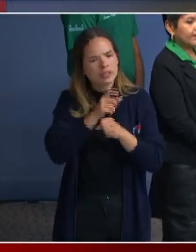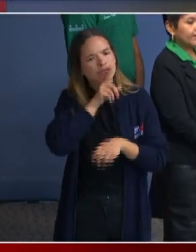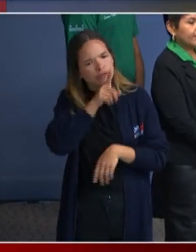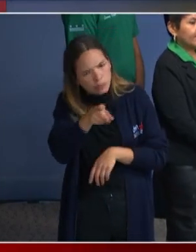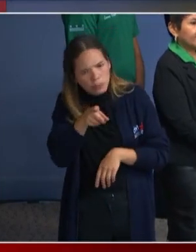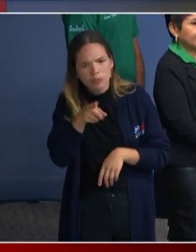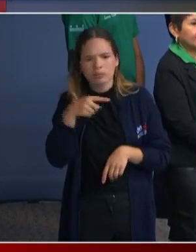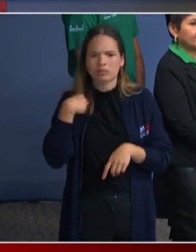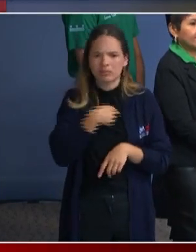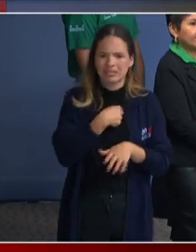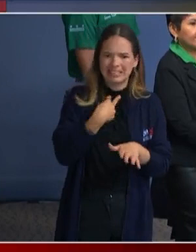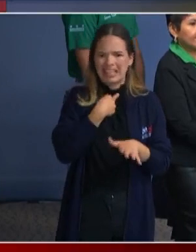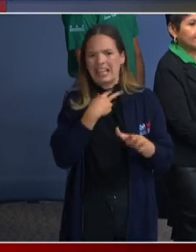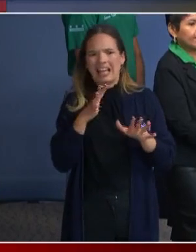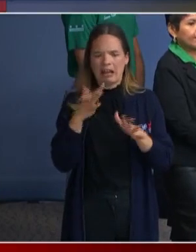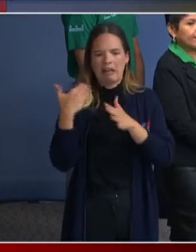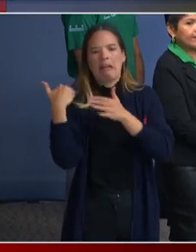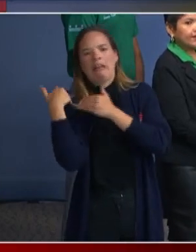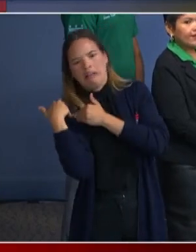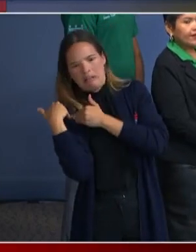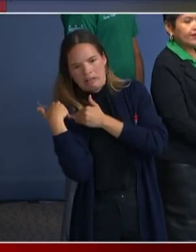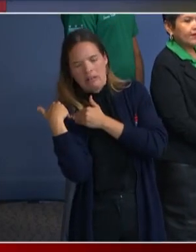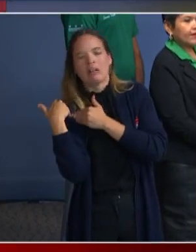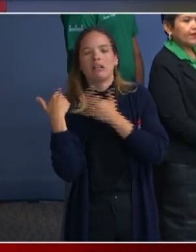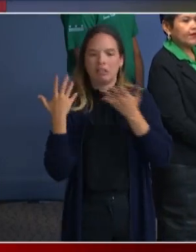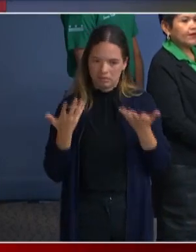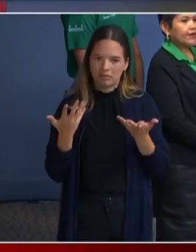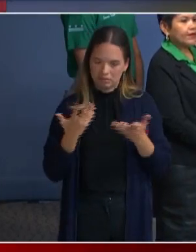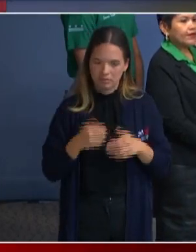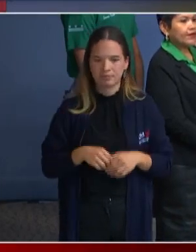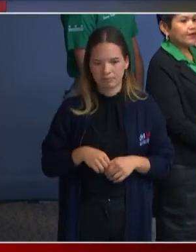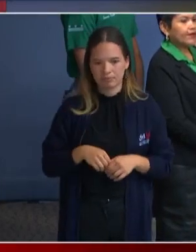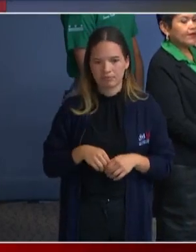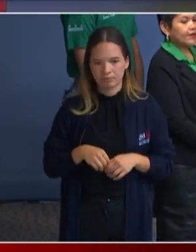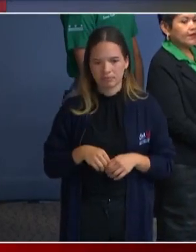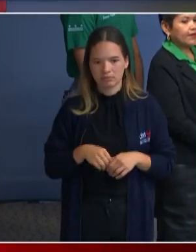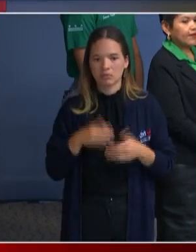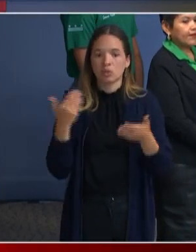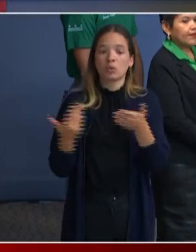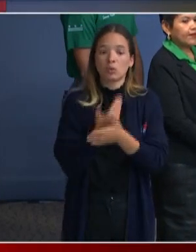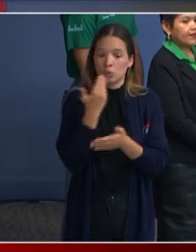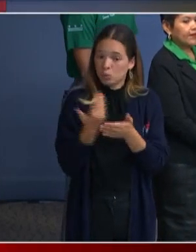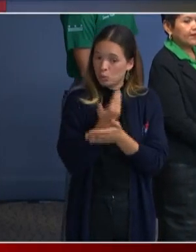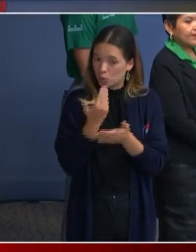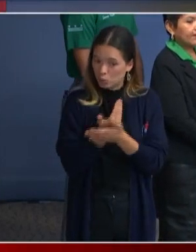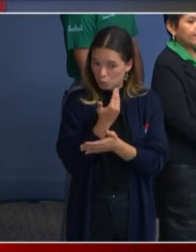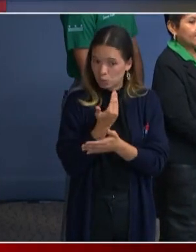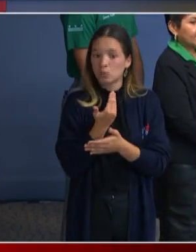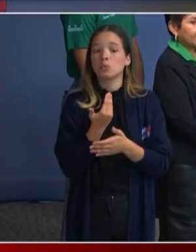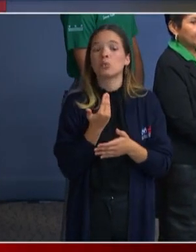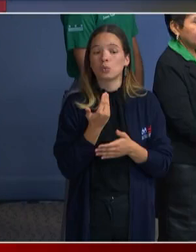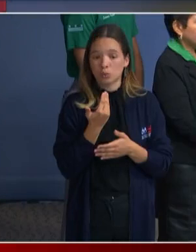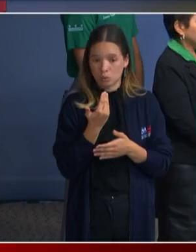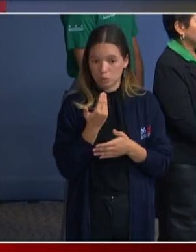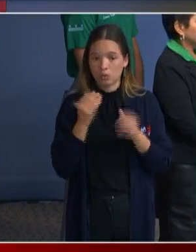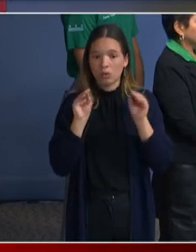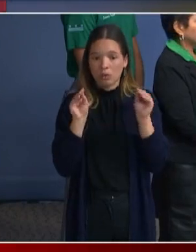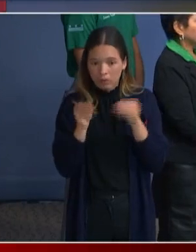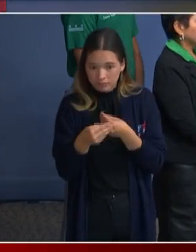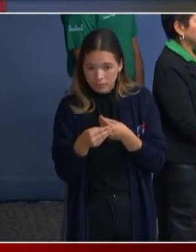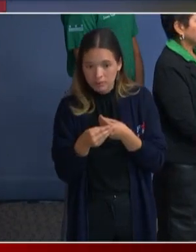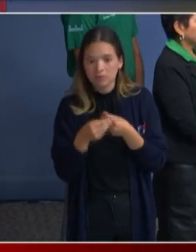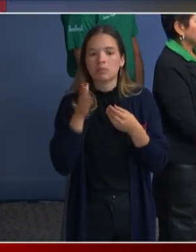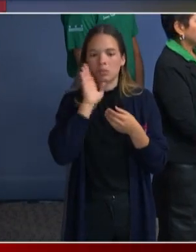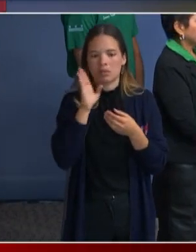order to create this new offices, I am declaring a public emergency. And this